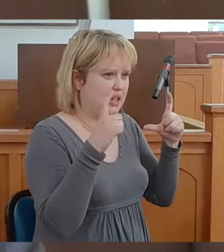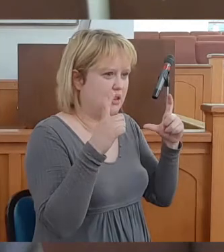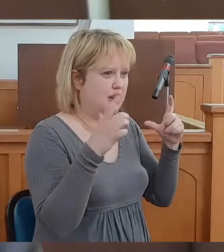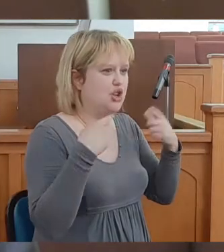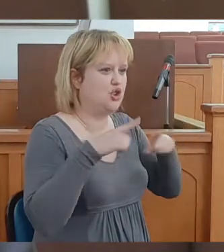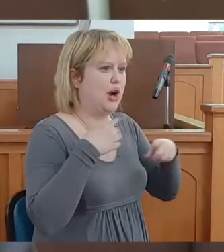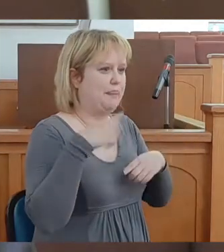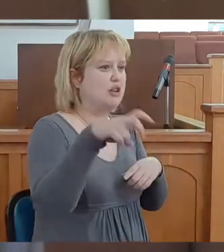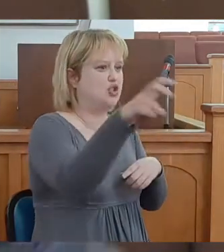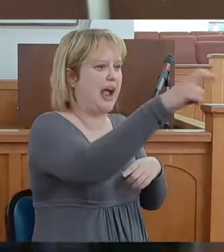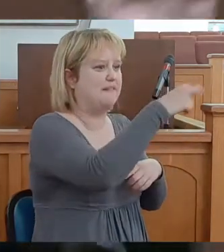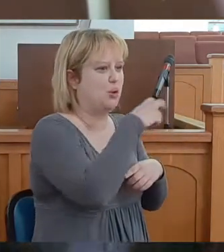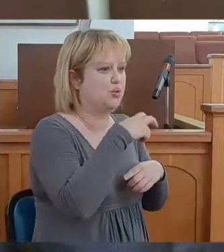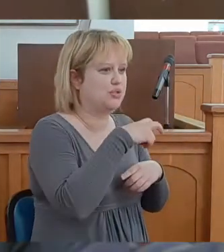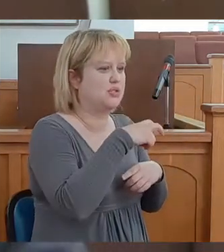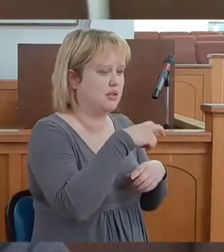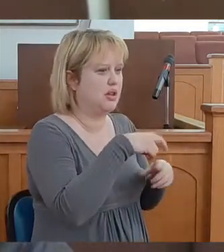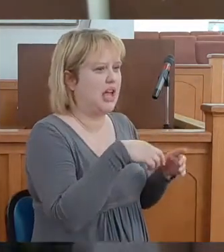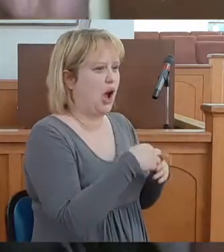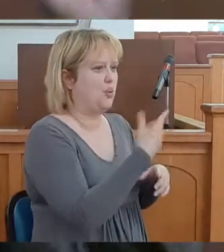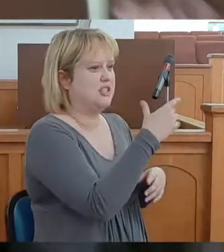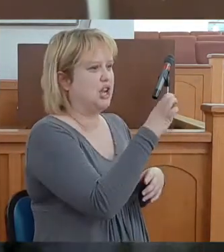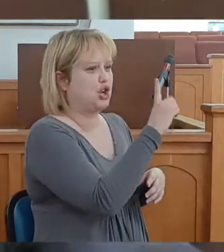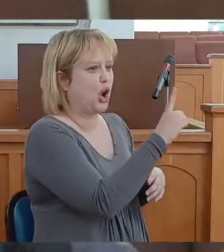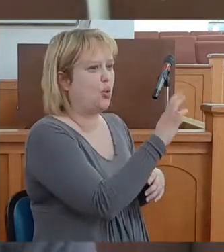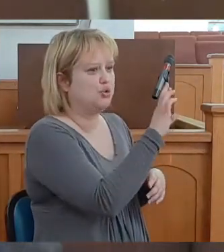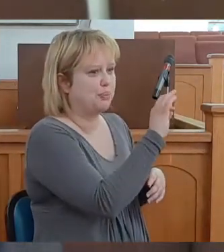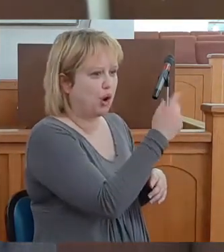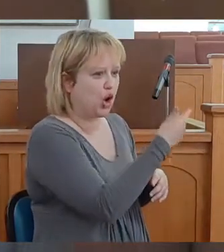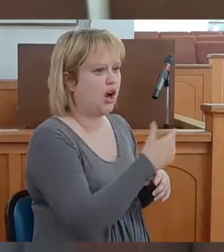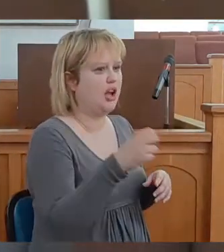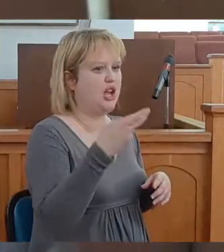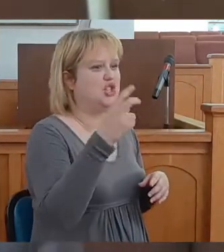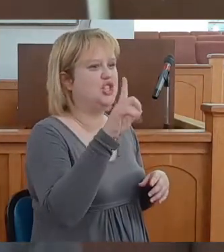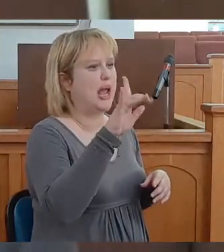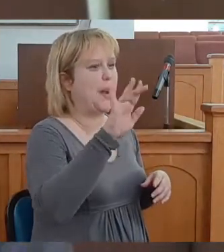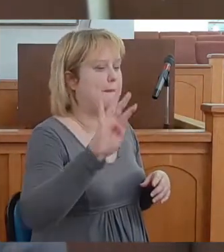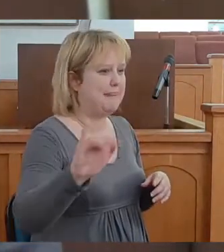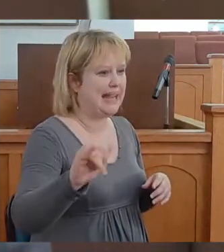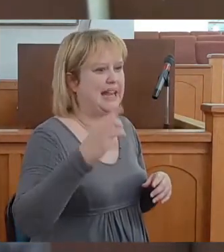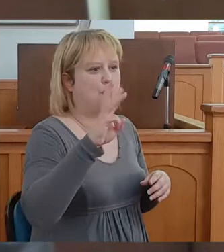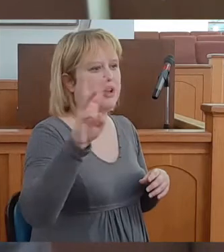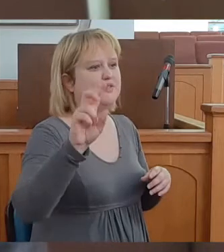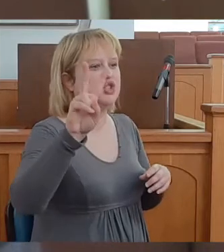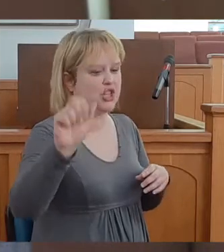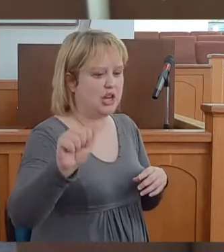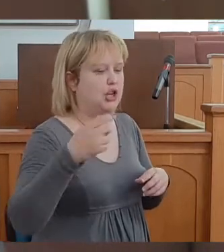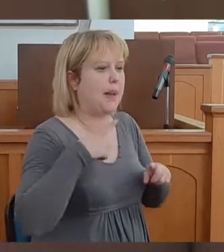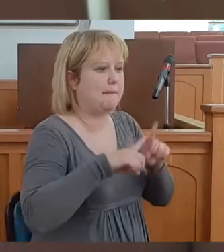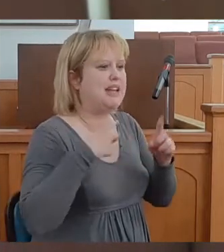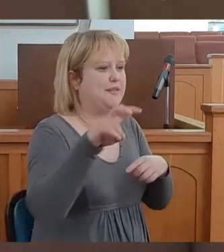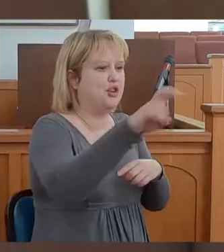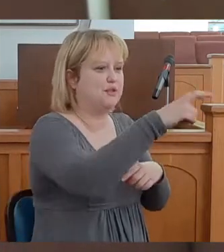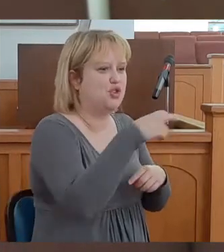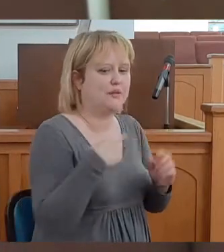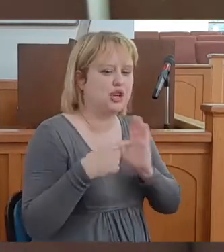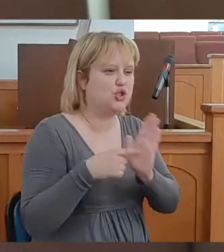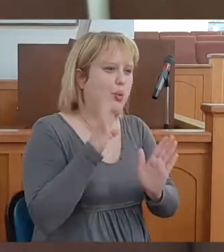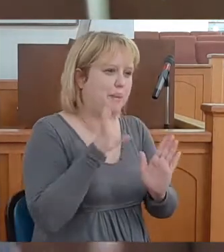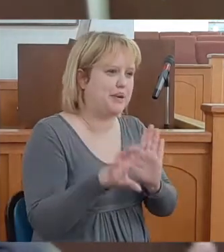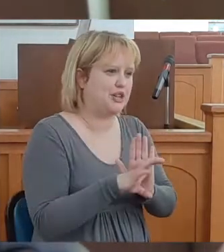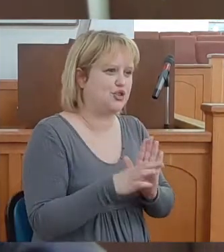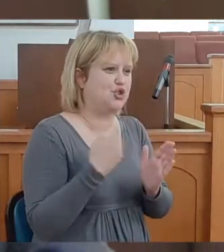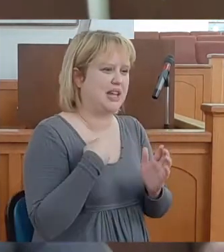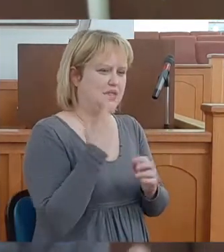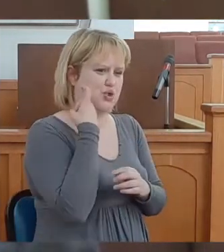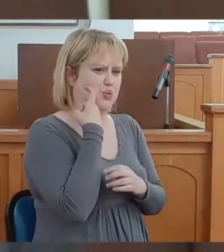travels. I was in Goldsboro I was in Shelby I was up in West Virginia and this past week we